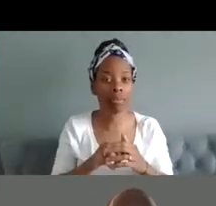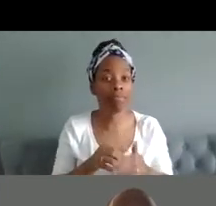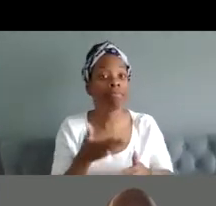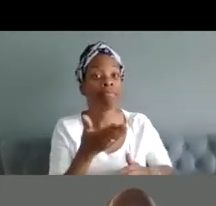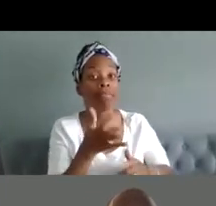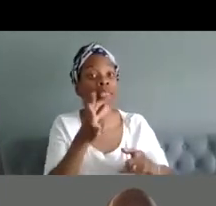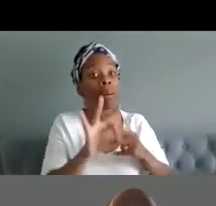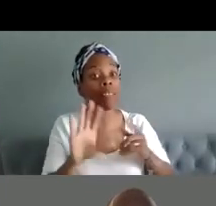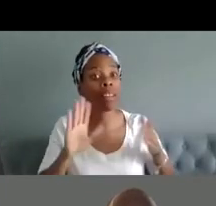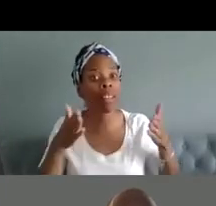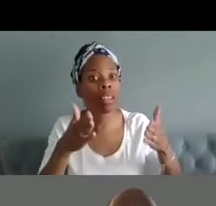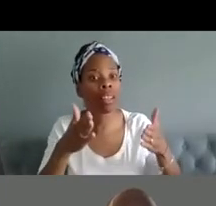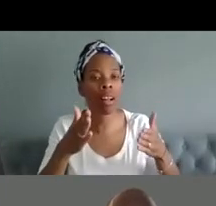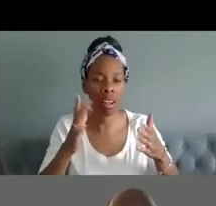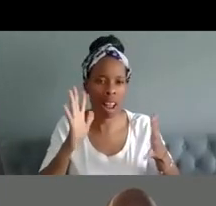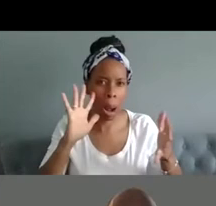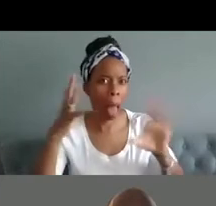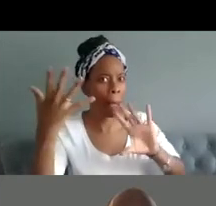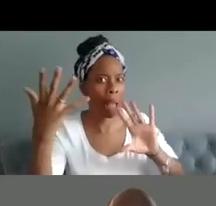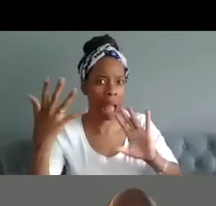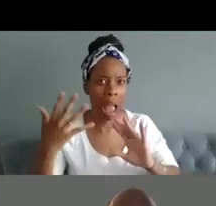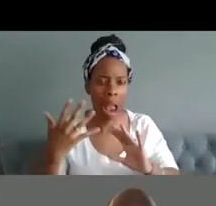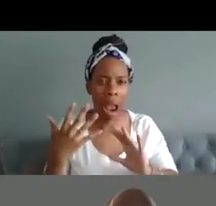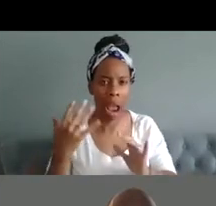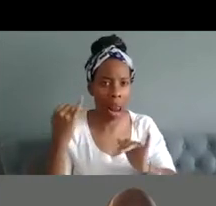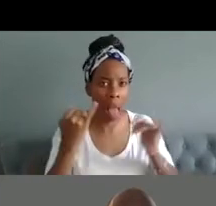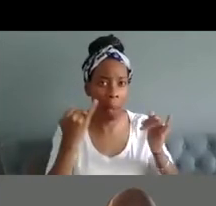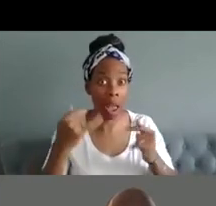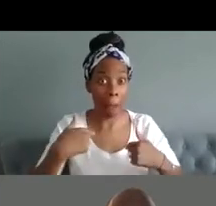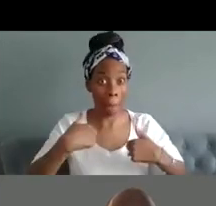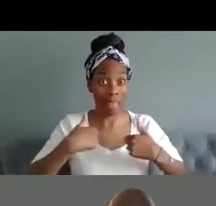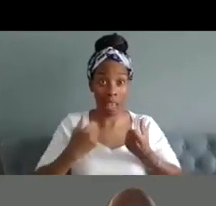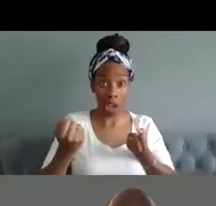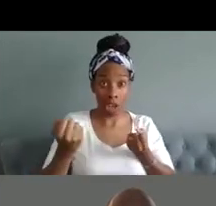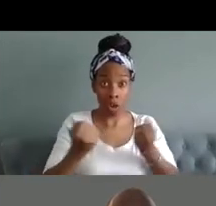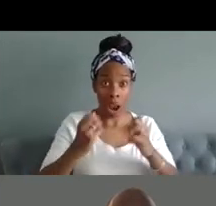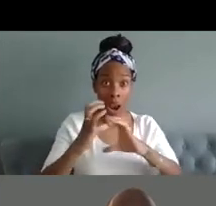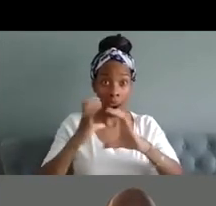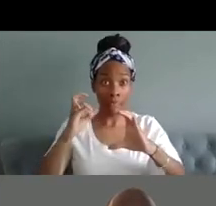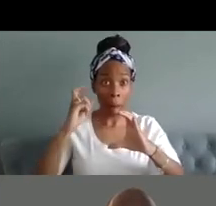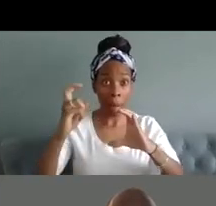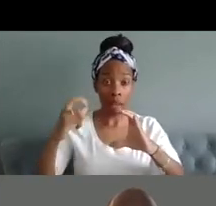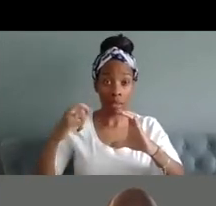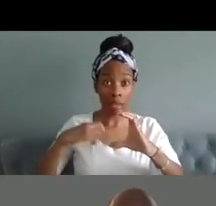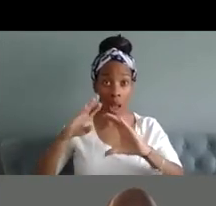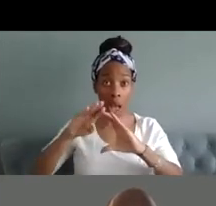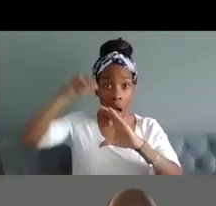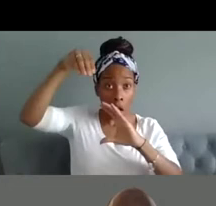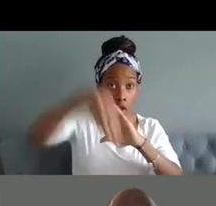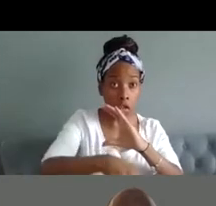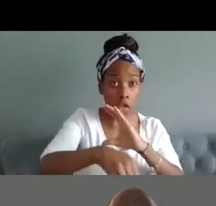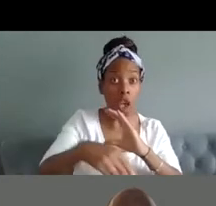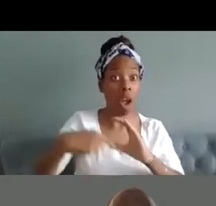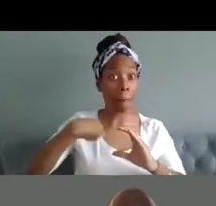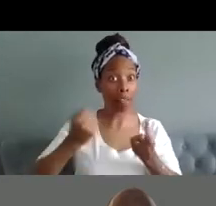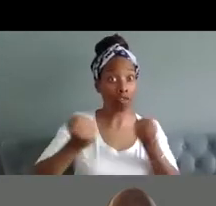about a nightmare i'd say about me driving him over the edge of a cliff on a bus and so on the other on the other hand this